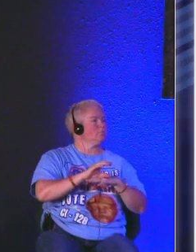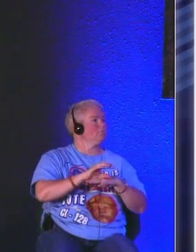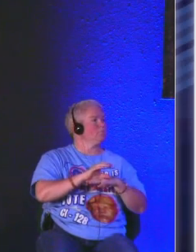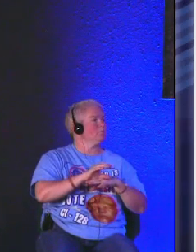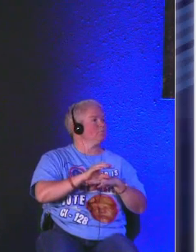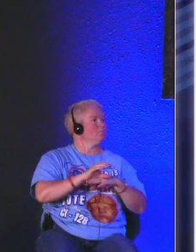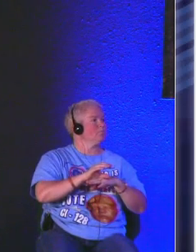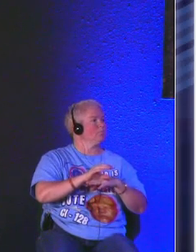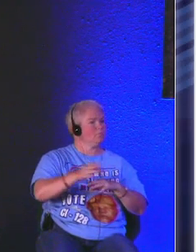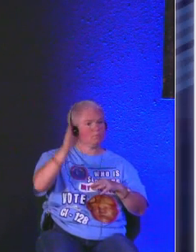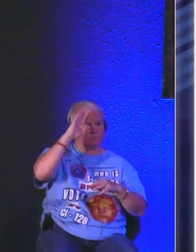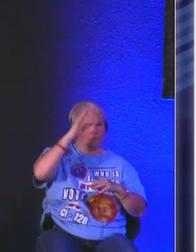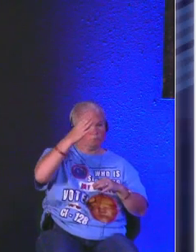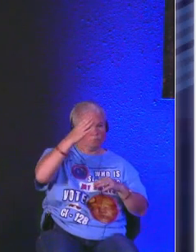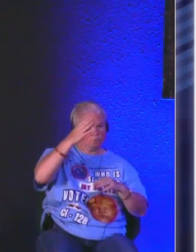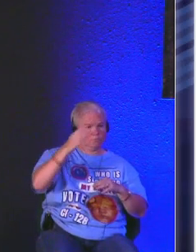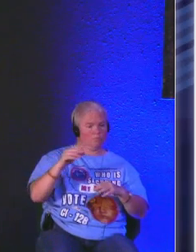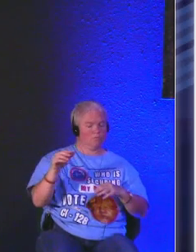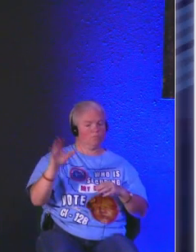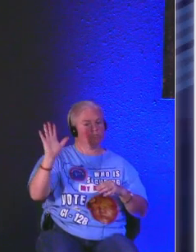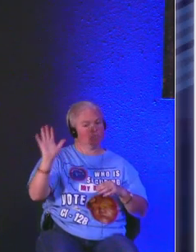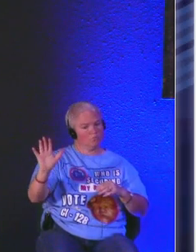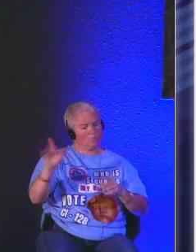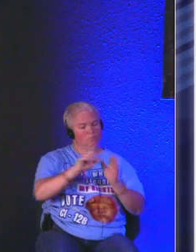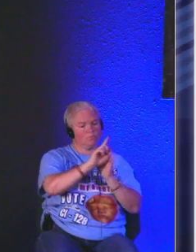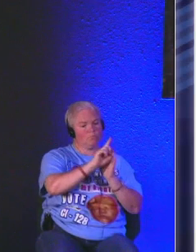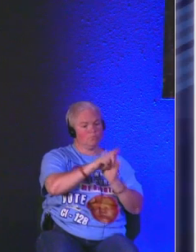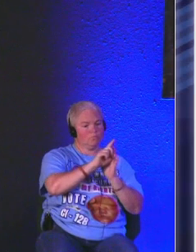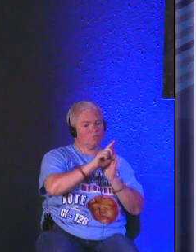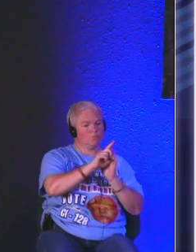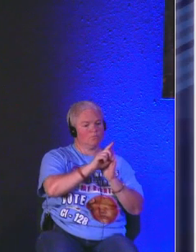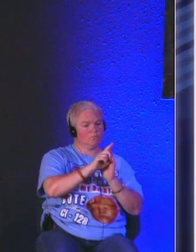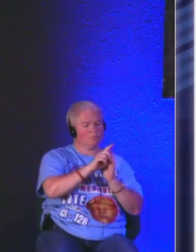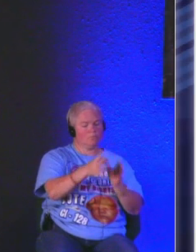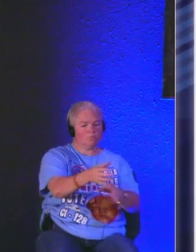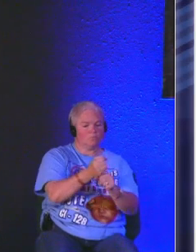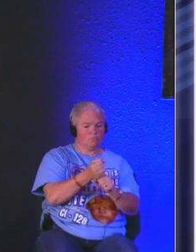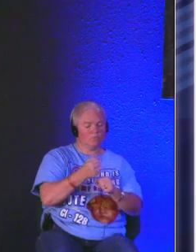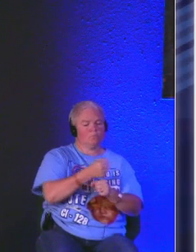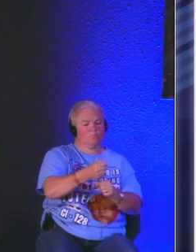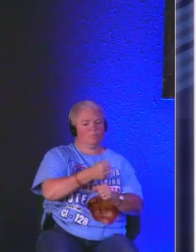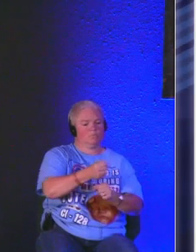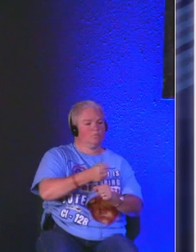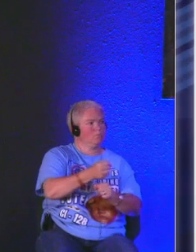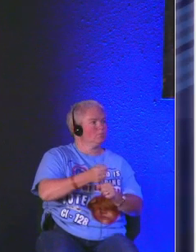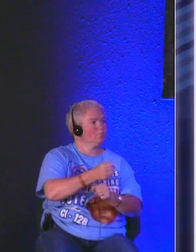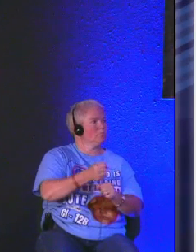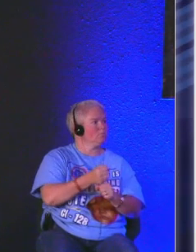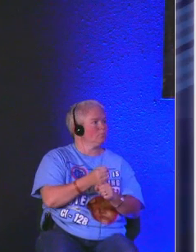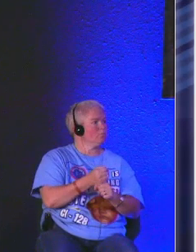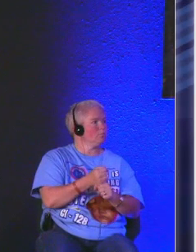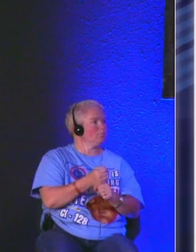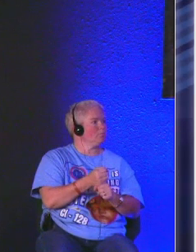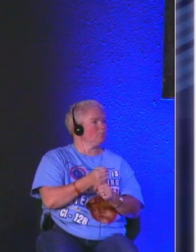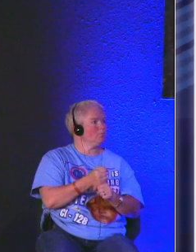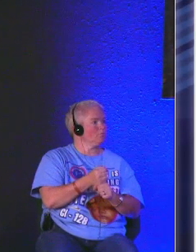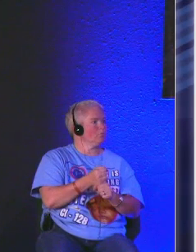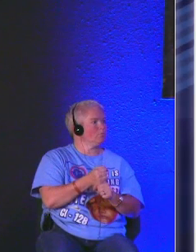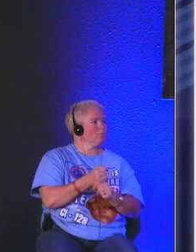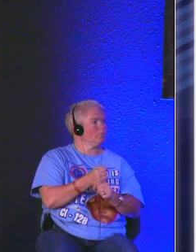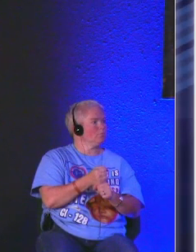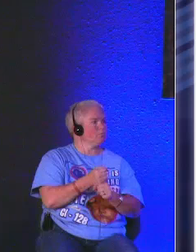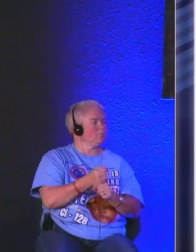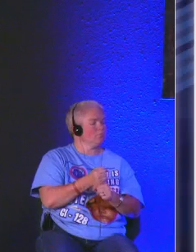i mean they're like hey i'll get there 10 minutes five minutes beforehand and i'll grab a coffee but there's a whole lot of